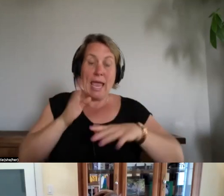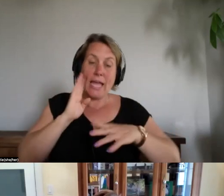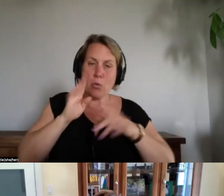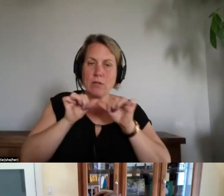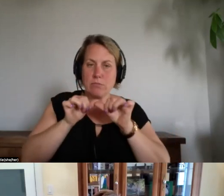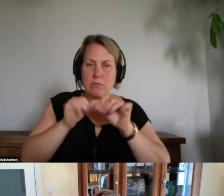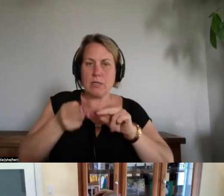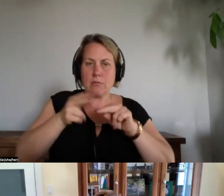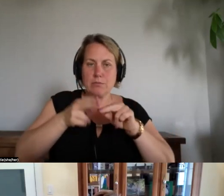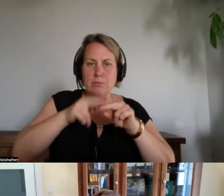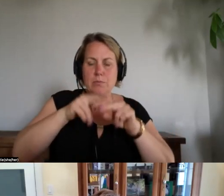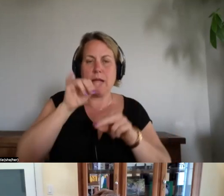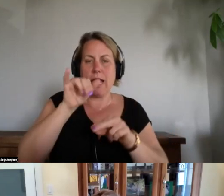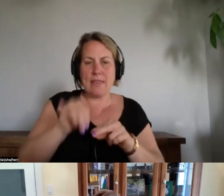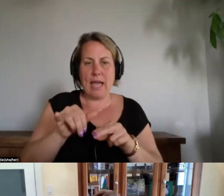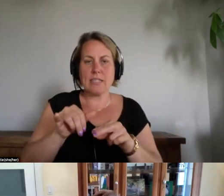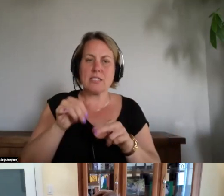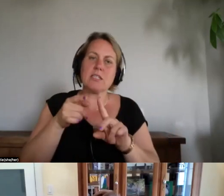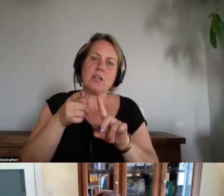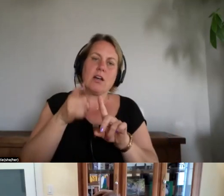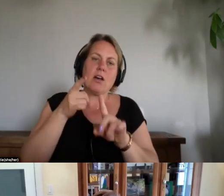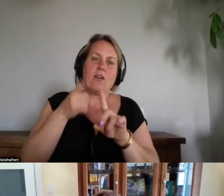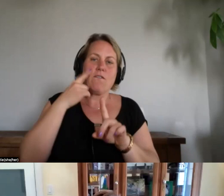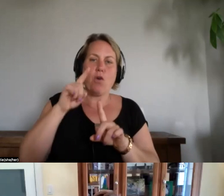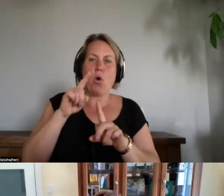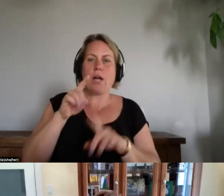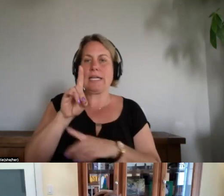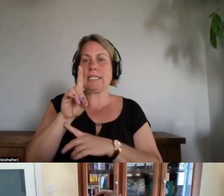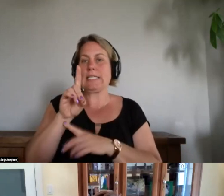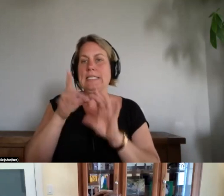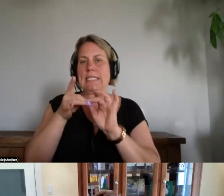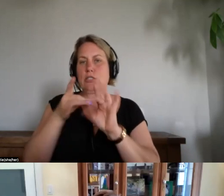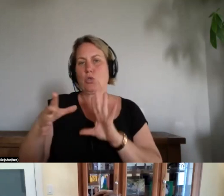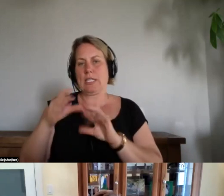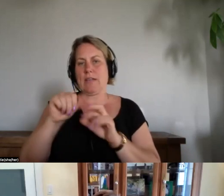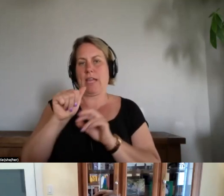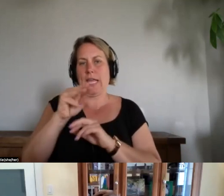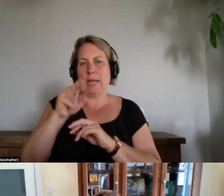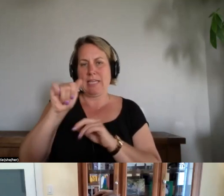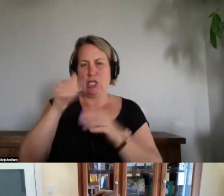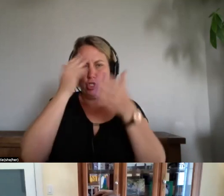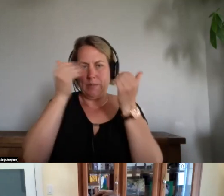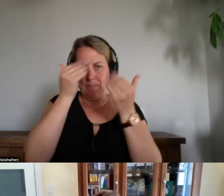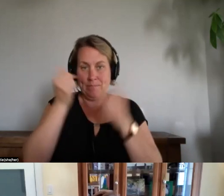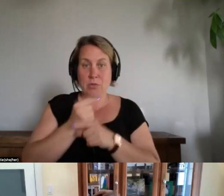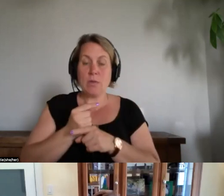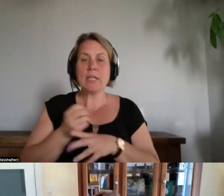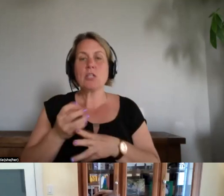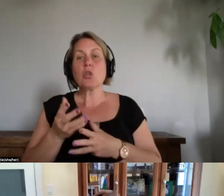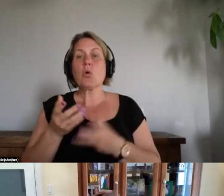dissociative amnesia and um the reason it does that is because the brain has its